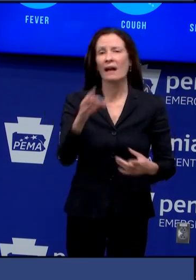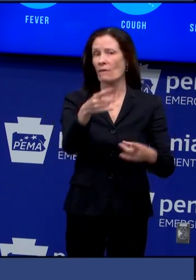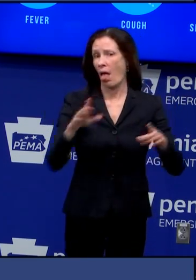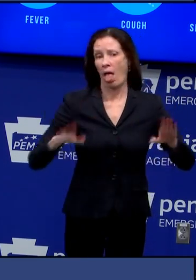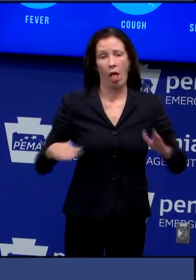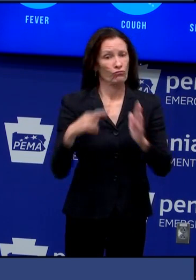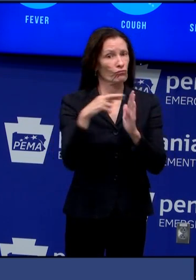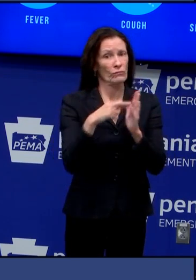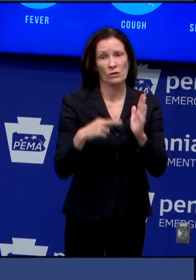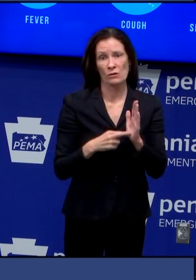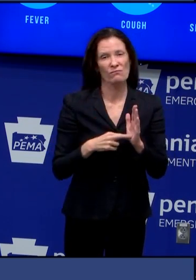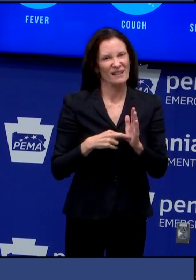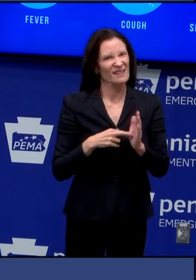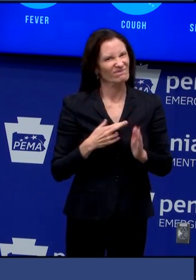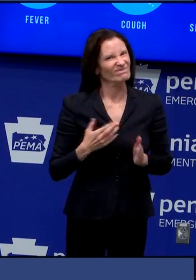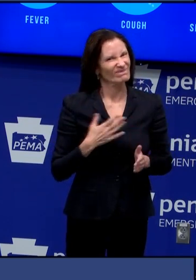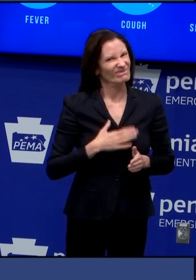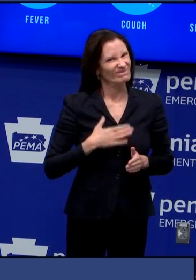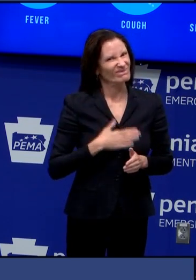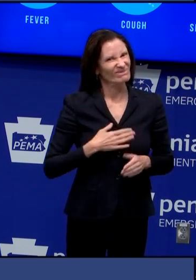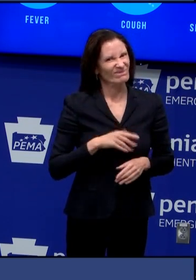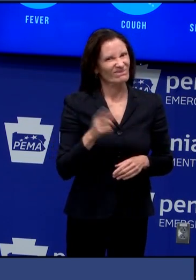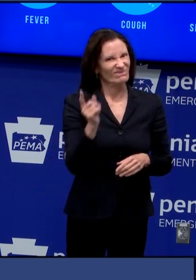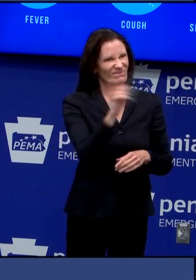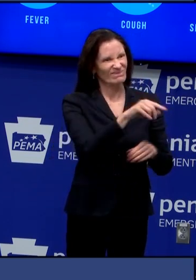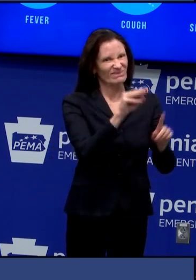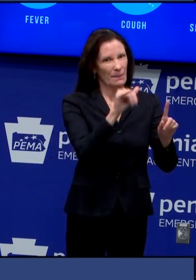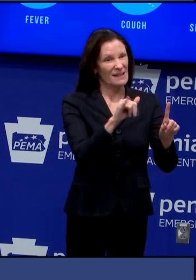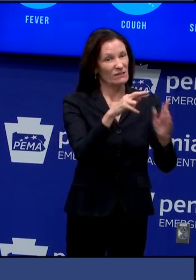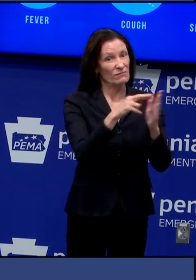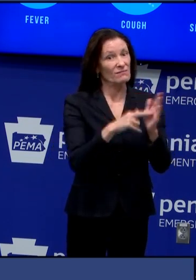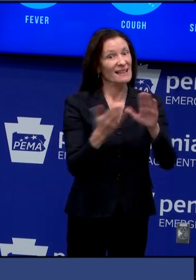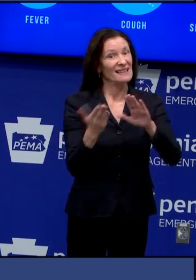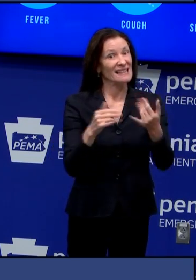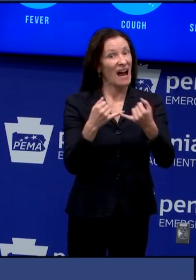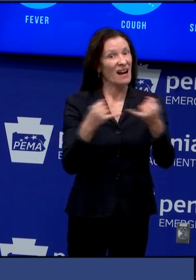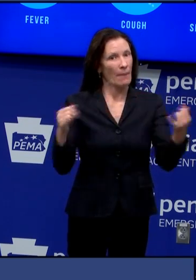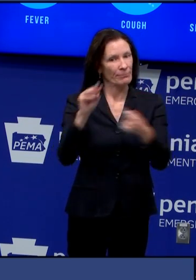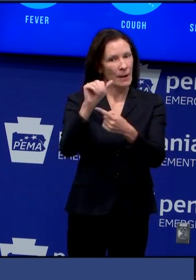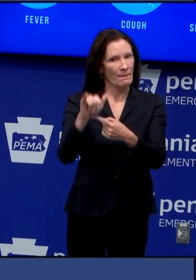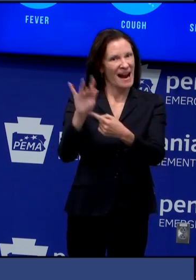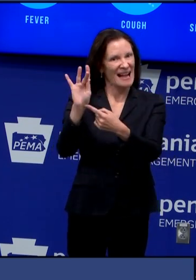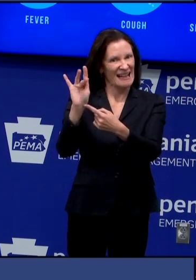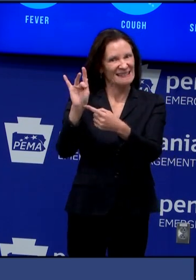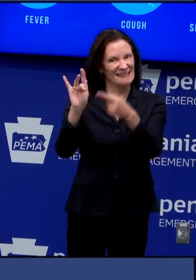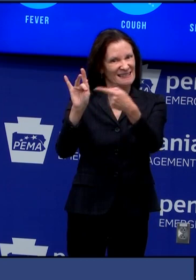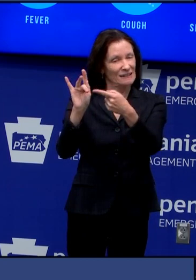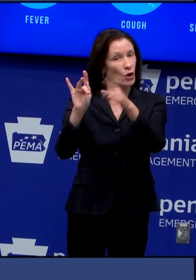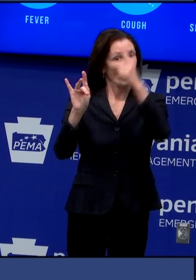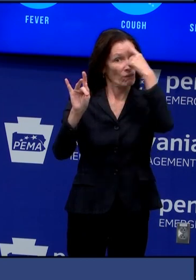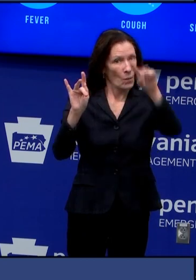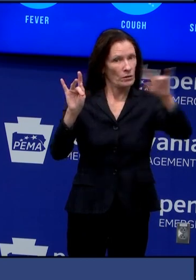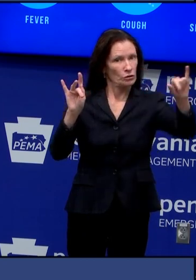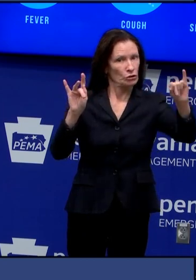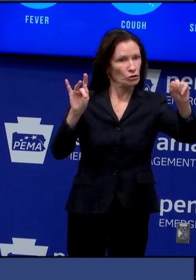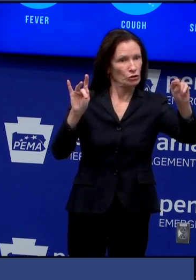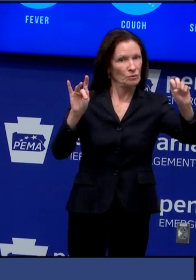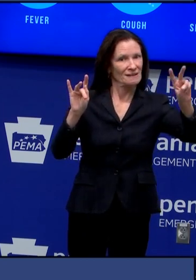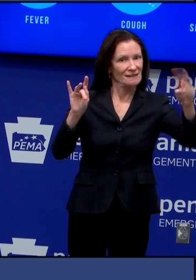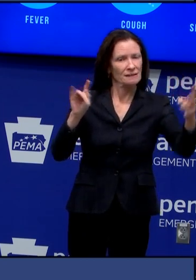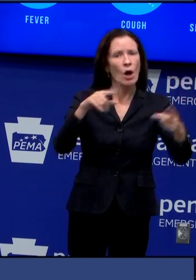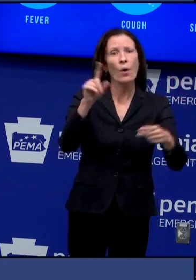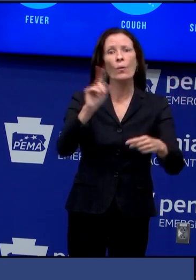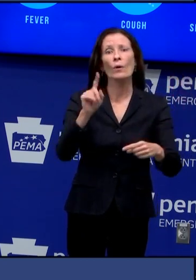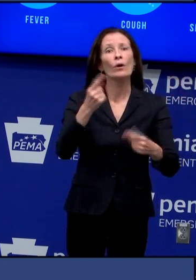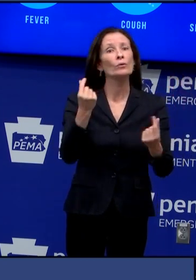mind may 18th is the deadline to register to vote for the june 2nd primary you can register online at votespa.com or you